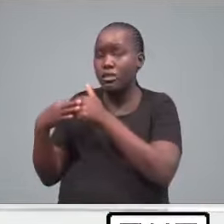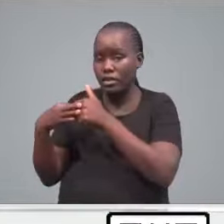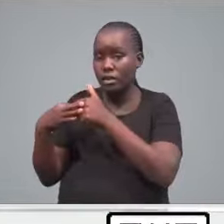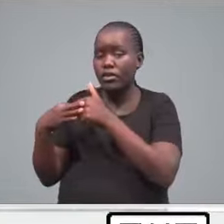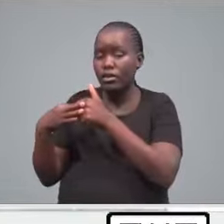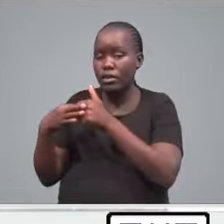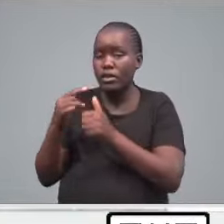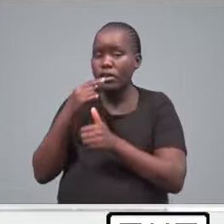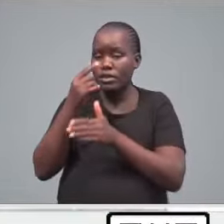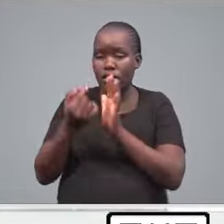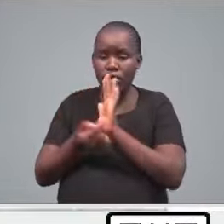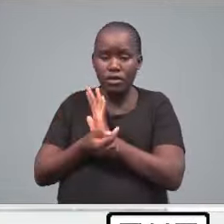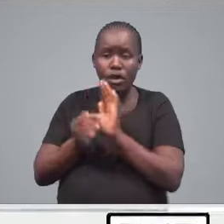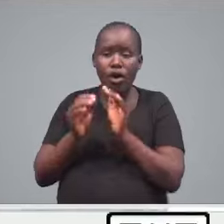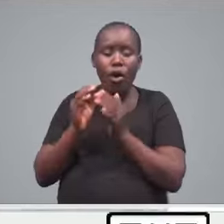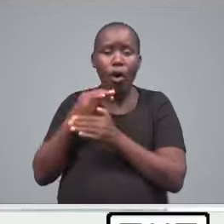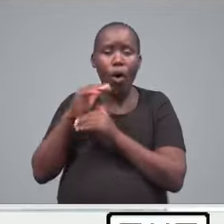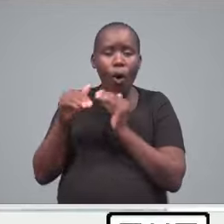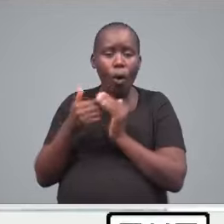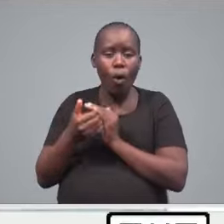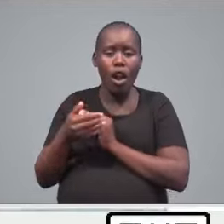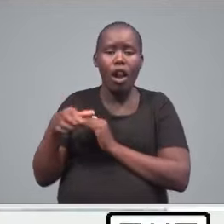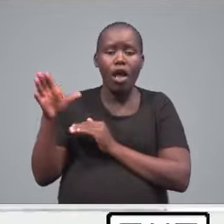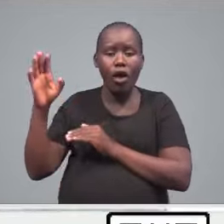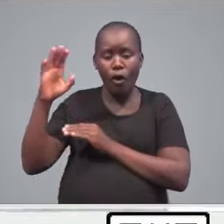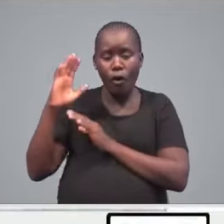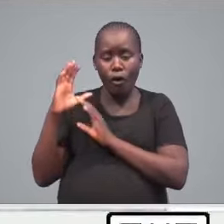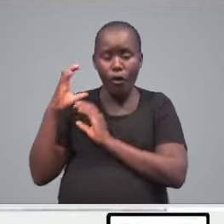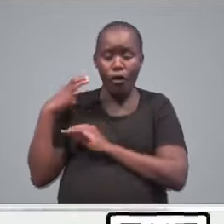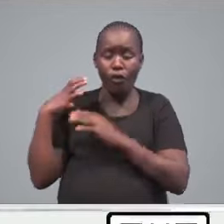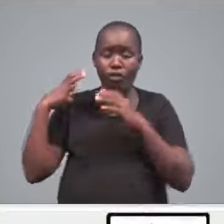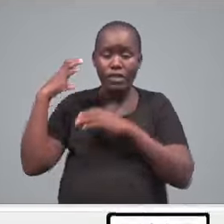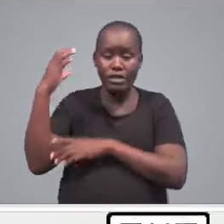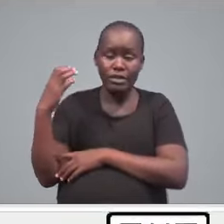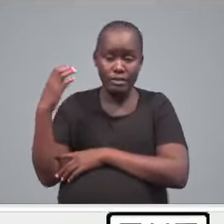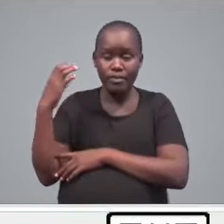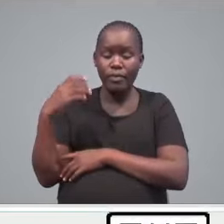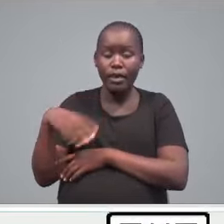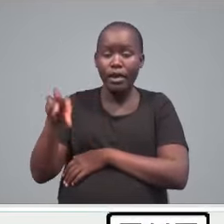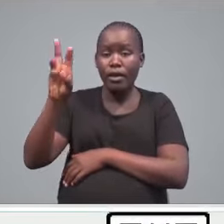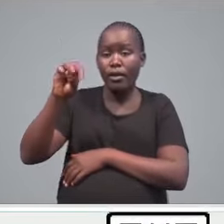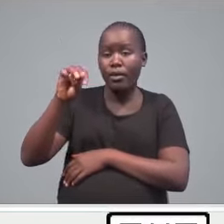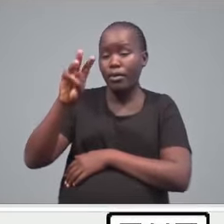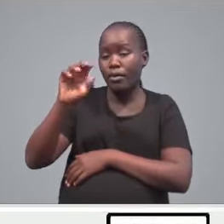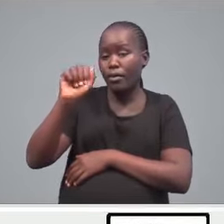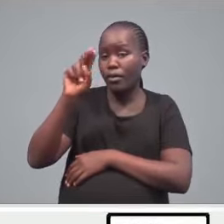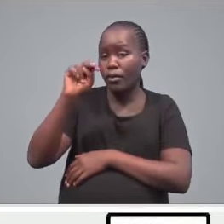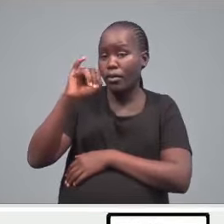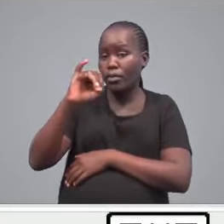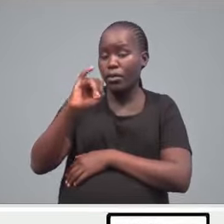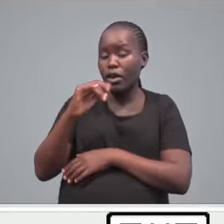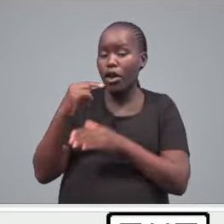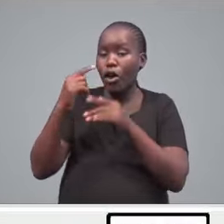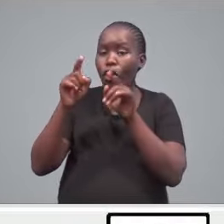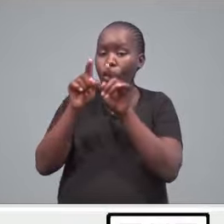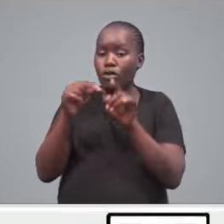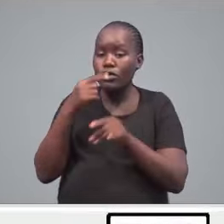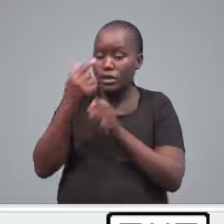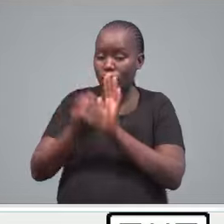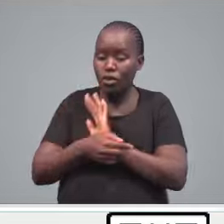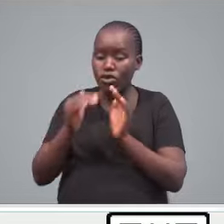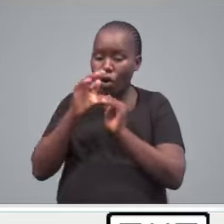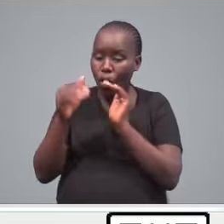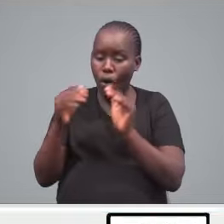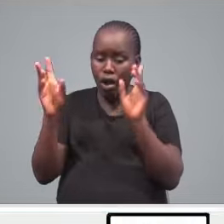directive affects all officers in job groups T and U. Mwangi also instructed all heads of departments